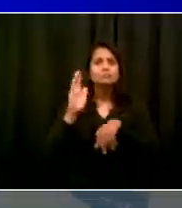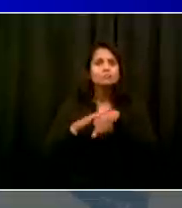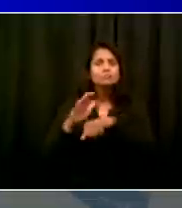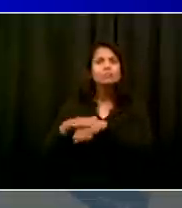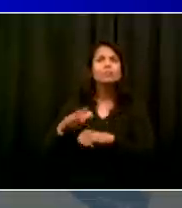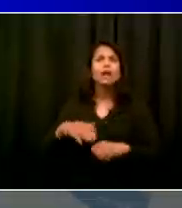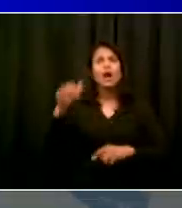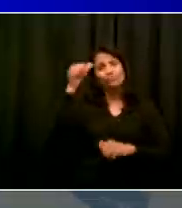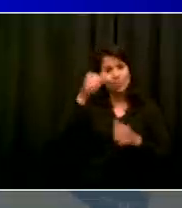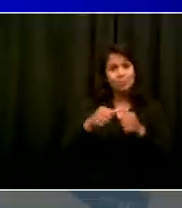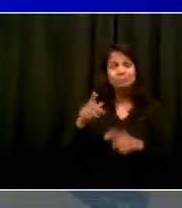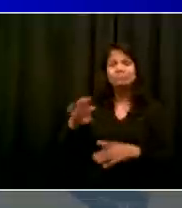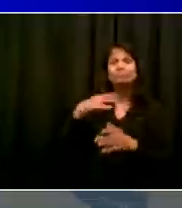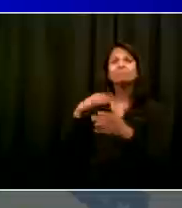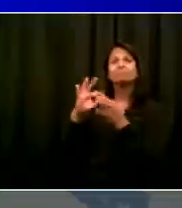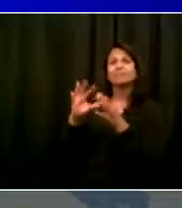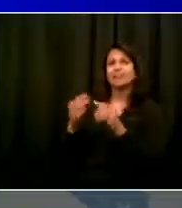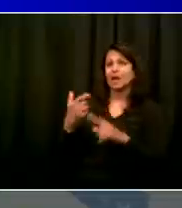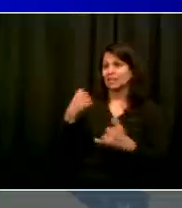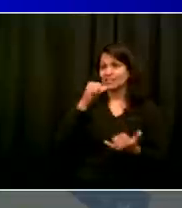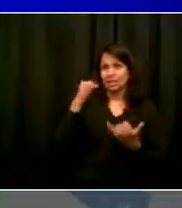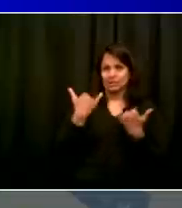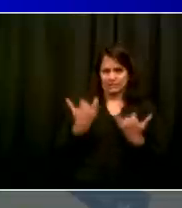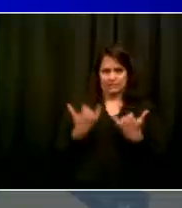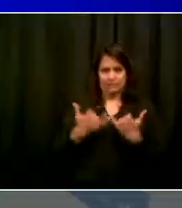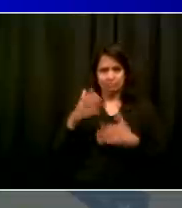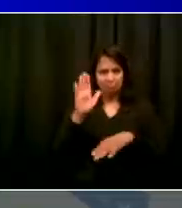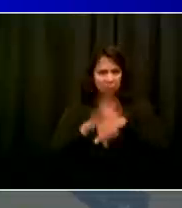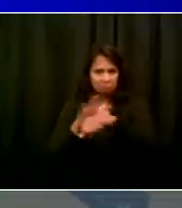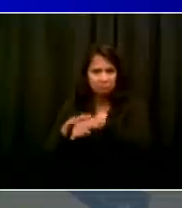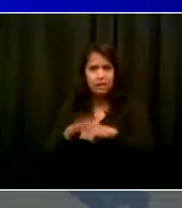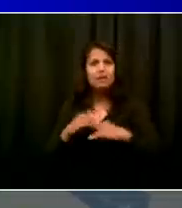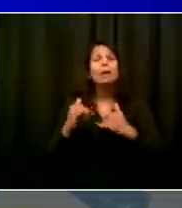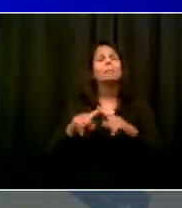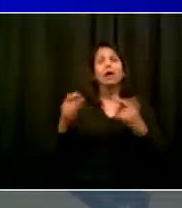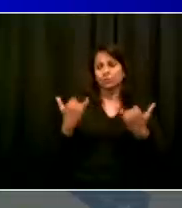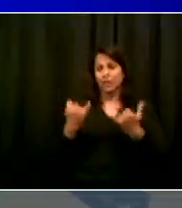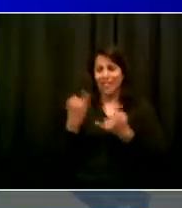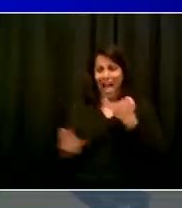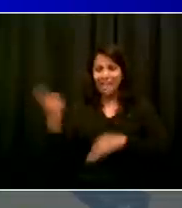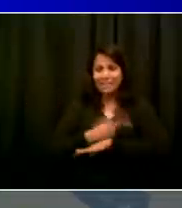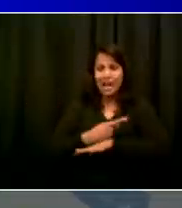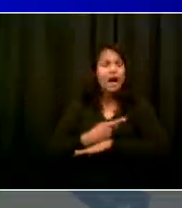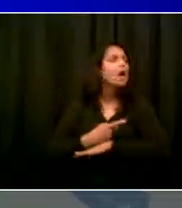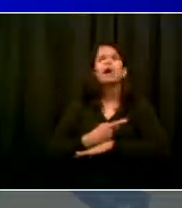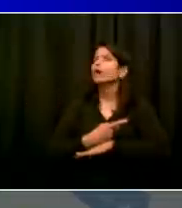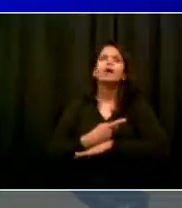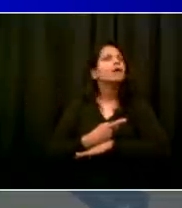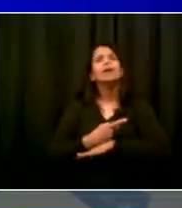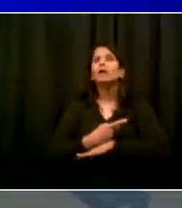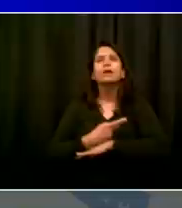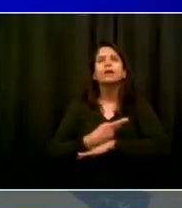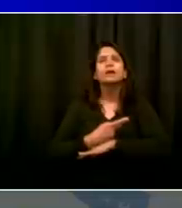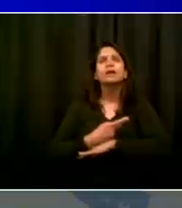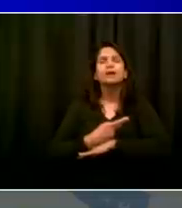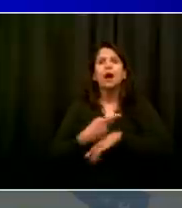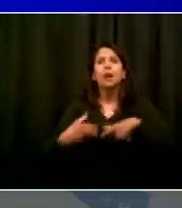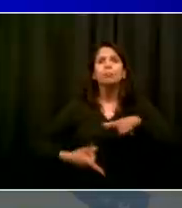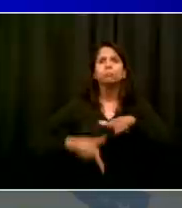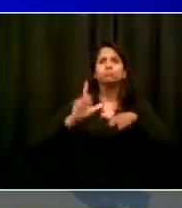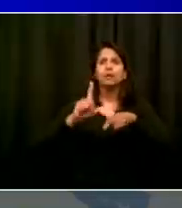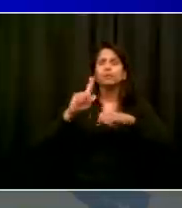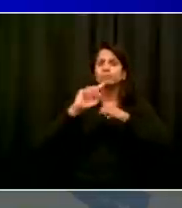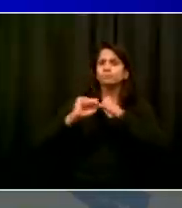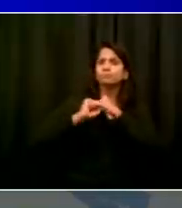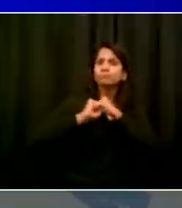But we have a federal district court in California that has overruled the deadline and called for a one-month extension to the original